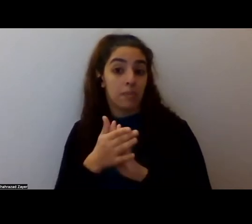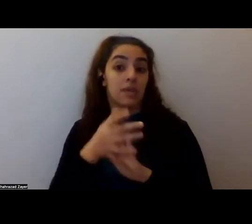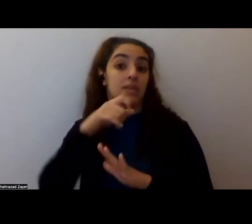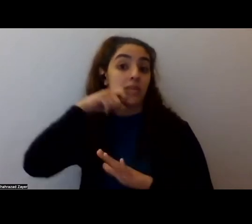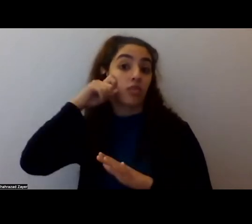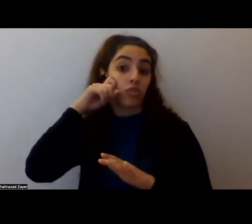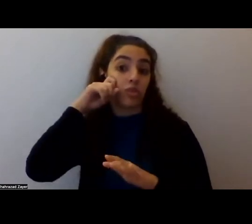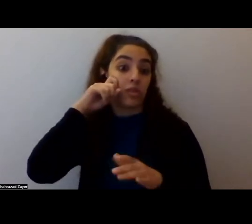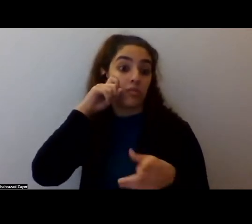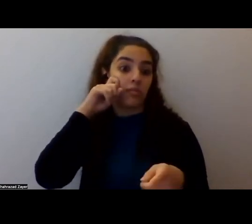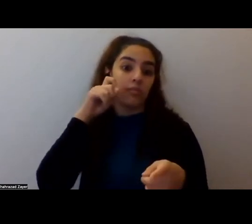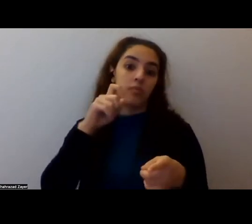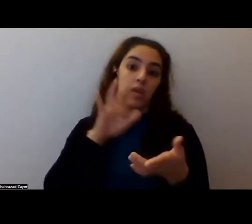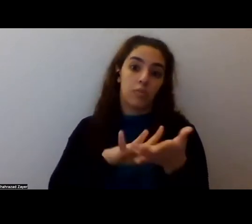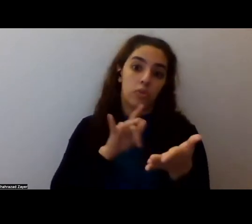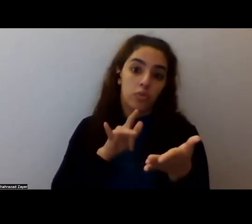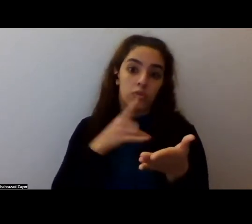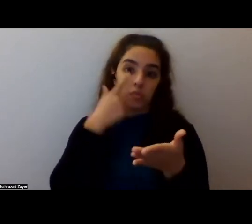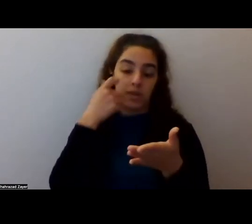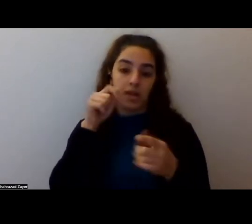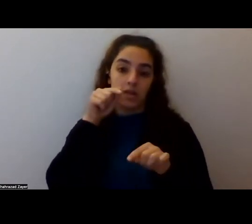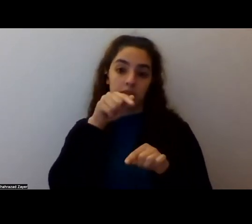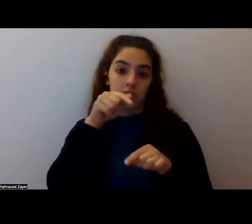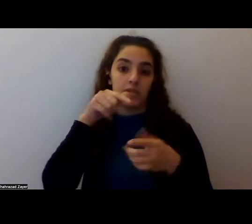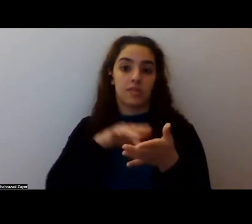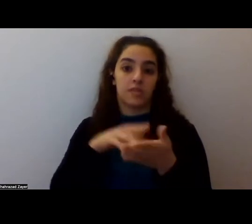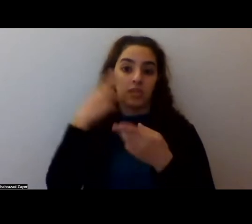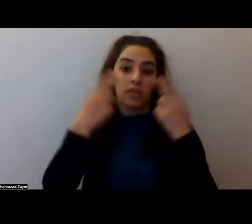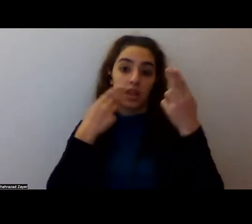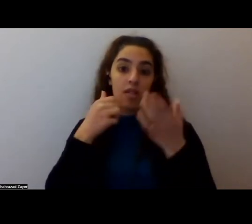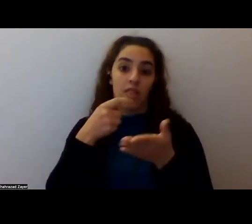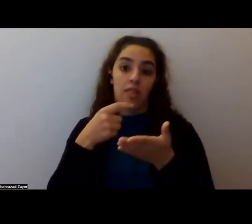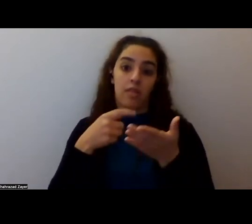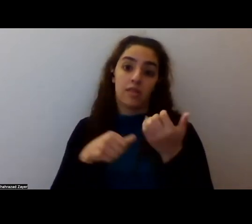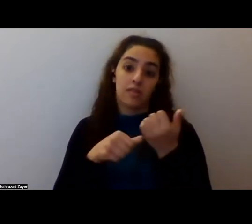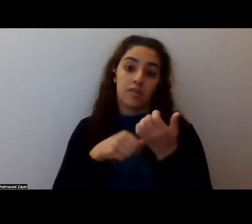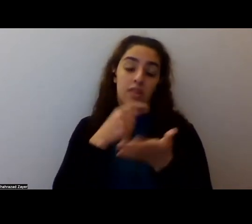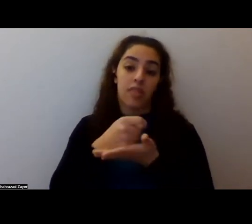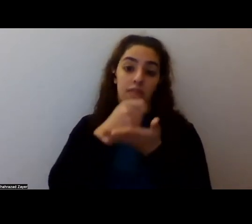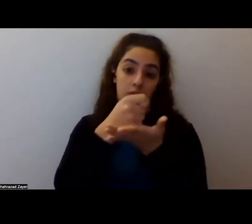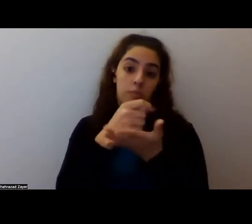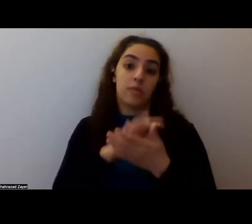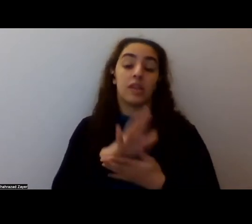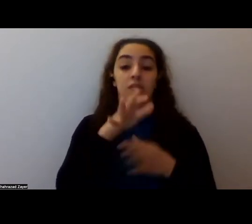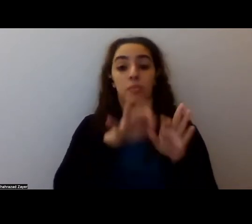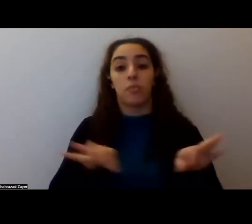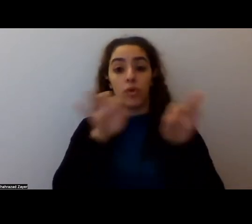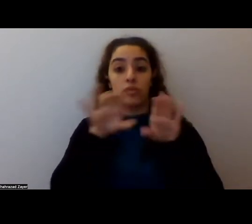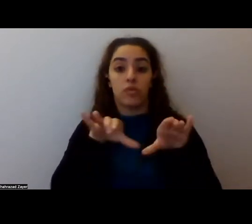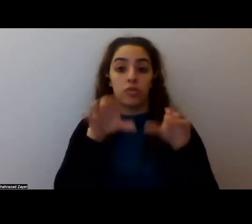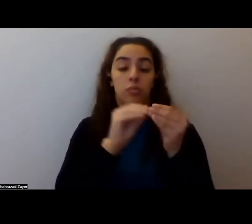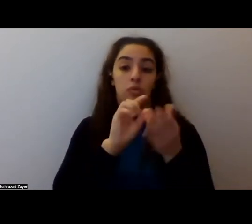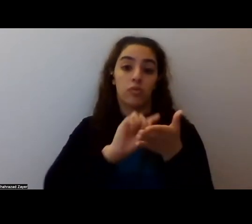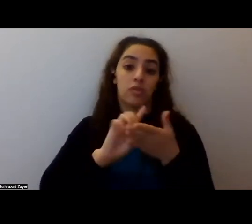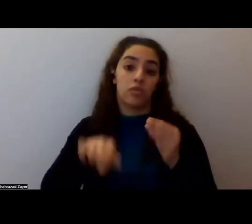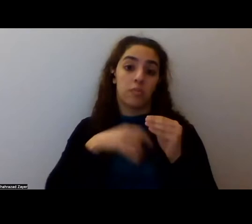therapy. And it's really important that that research is done. And in choosing a place to conduct or to go do psychedelic